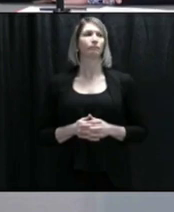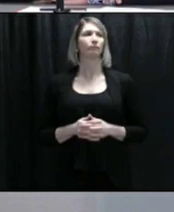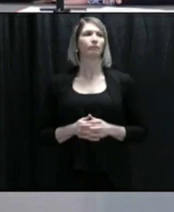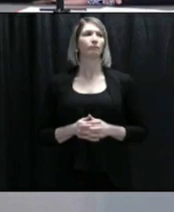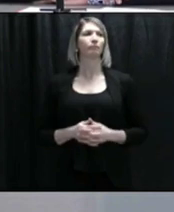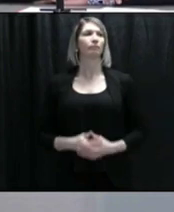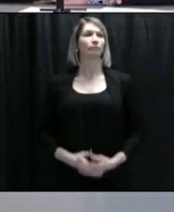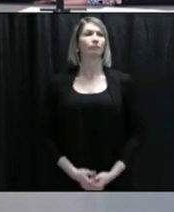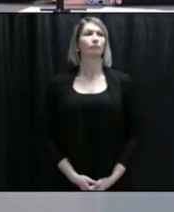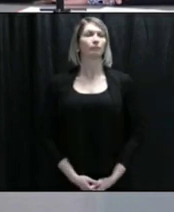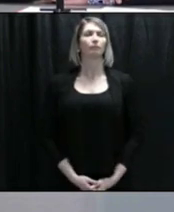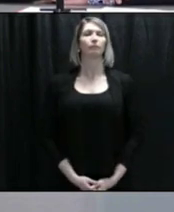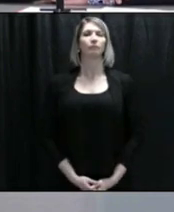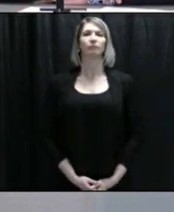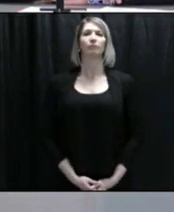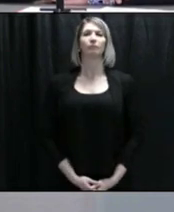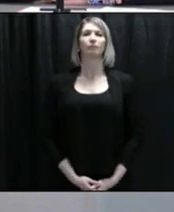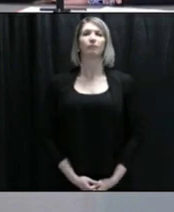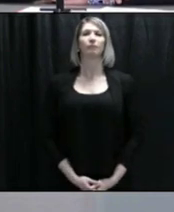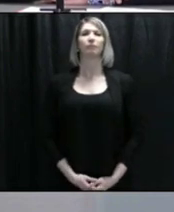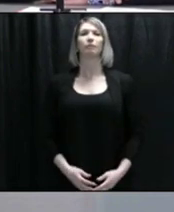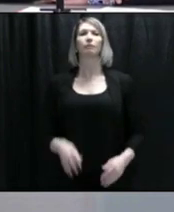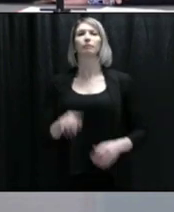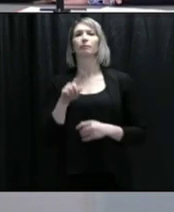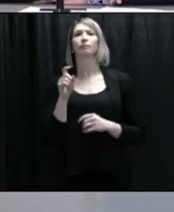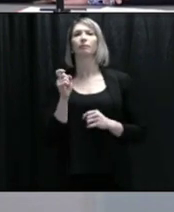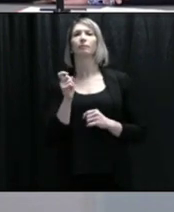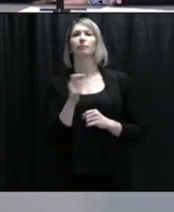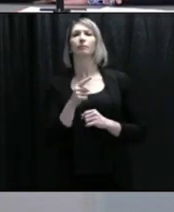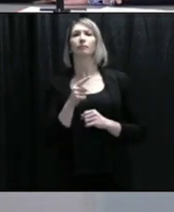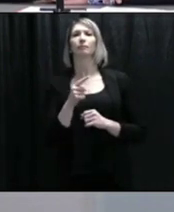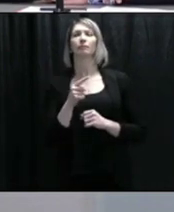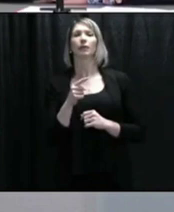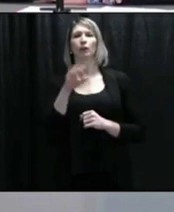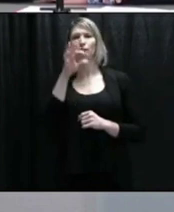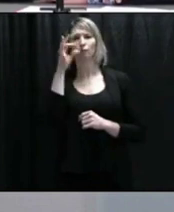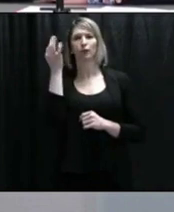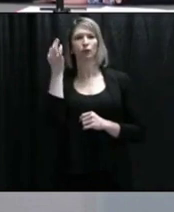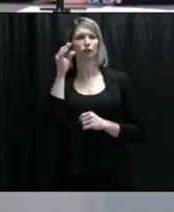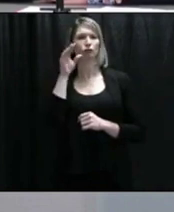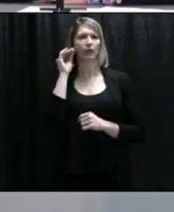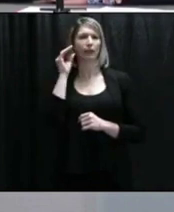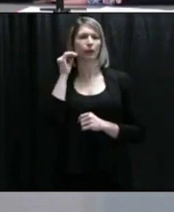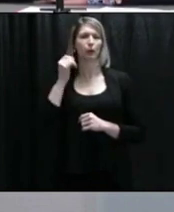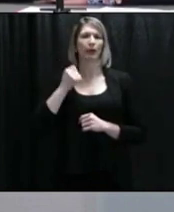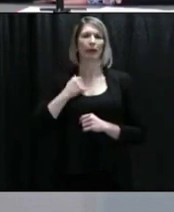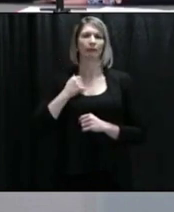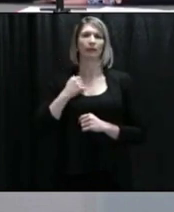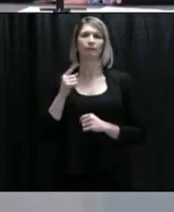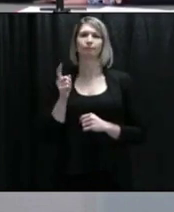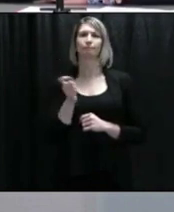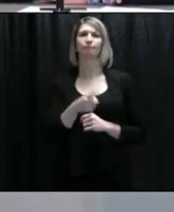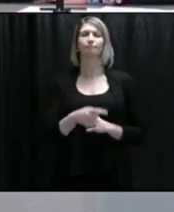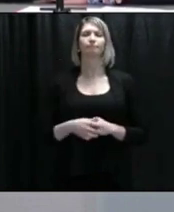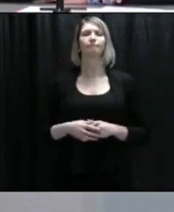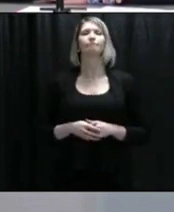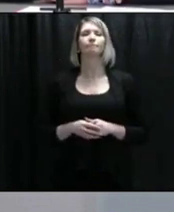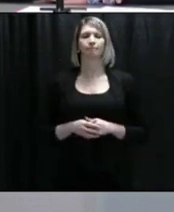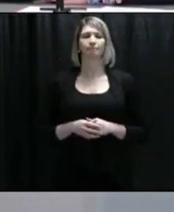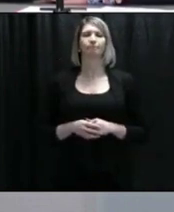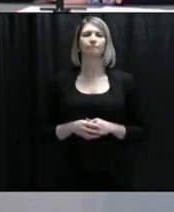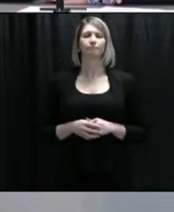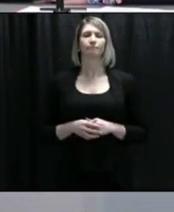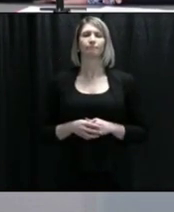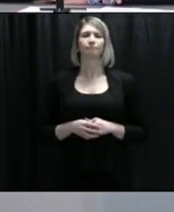The next question is from Patrick Butler from Radio Canada. Please go ahead. Hi there.